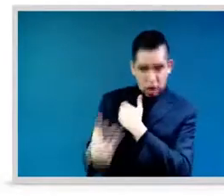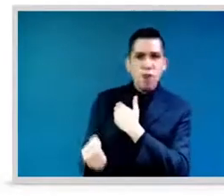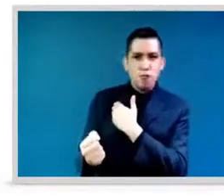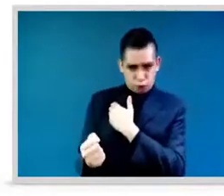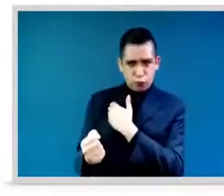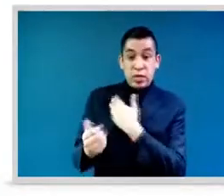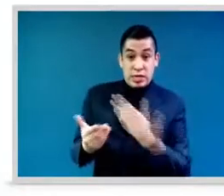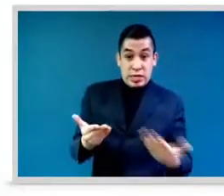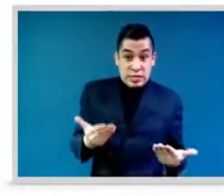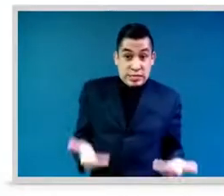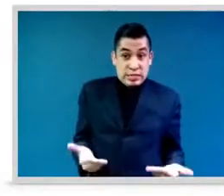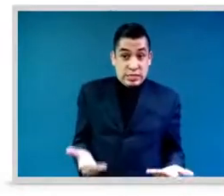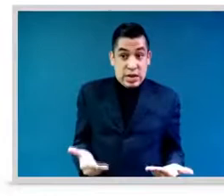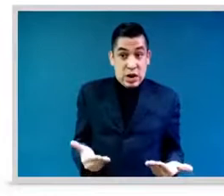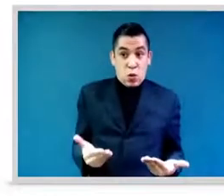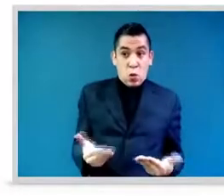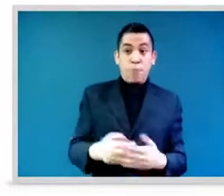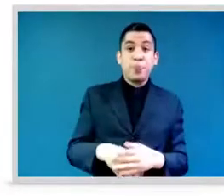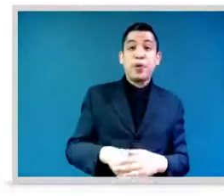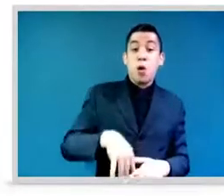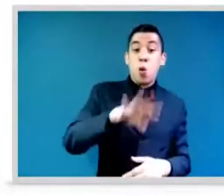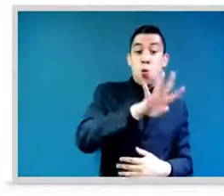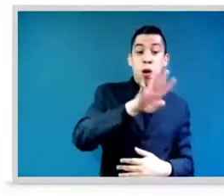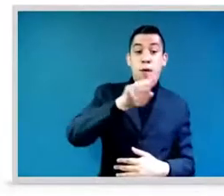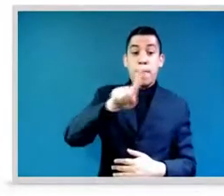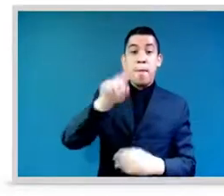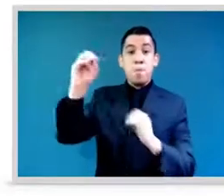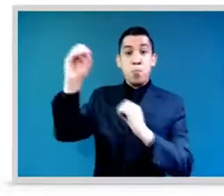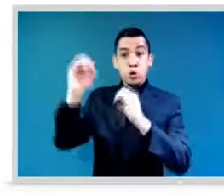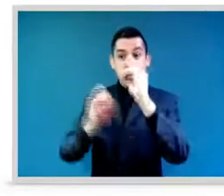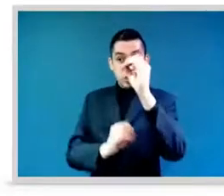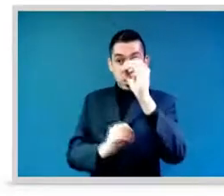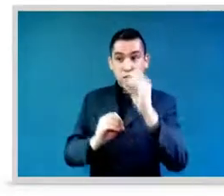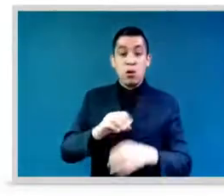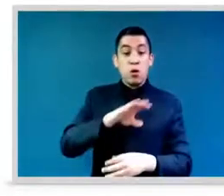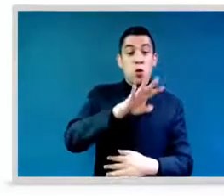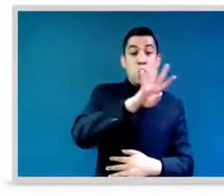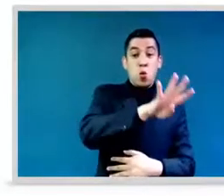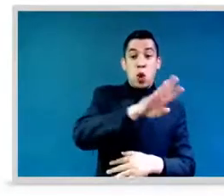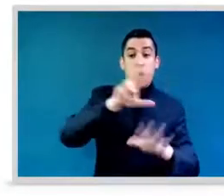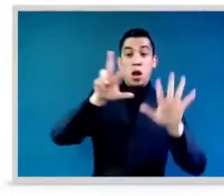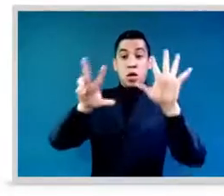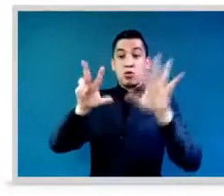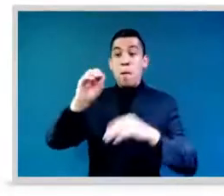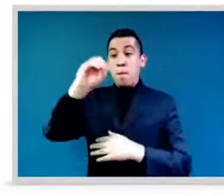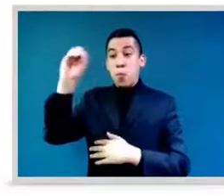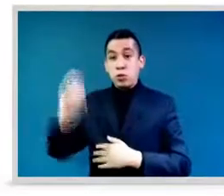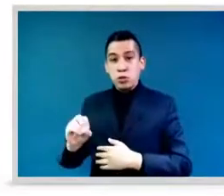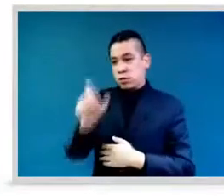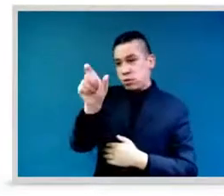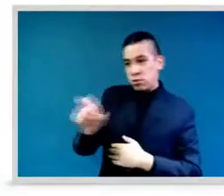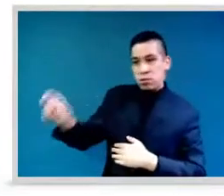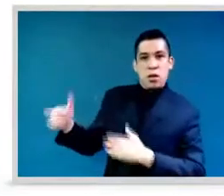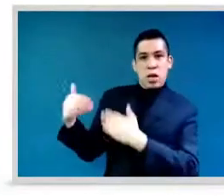female without quotas. But let's come to quotas. If your country's not making progress fast,